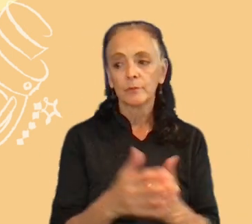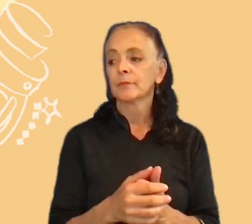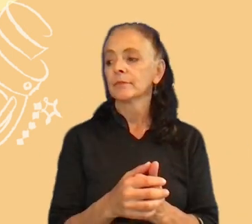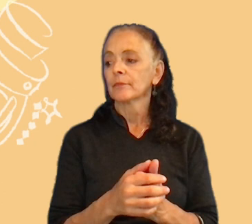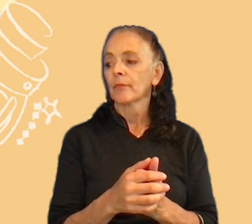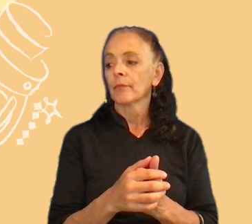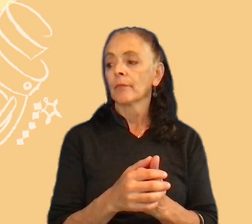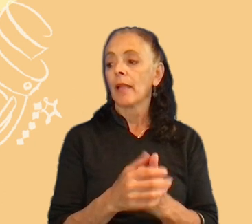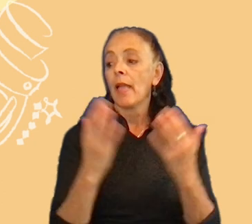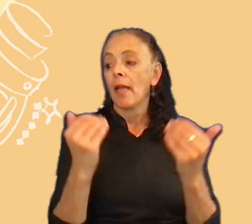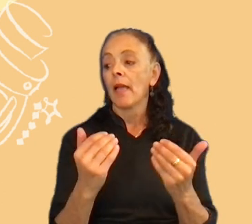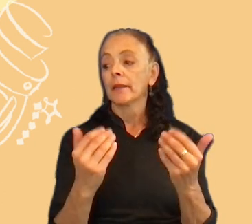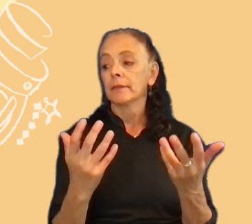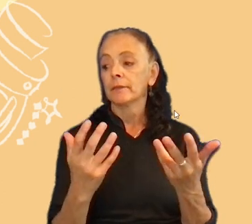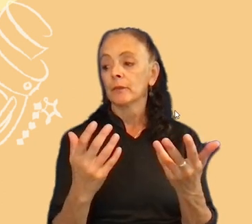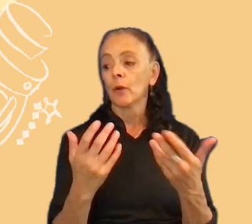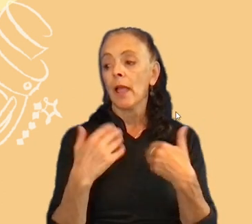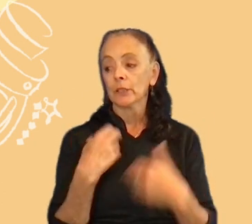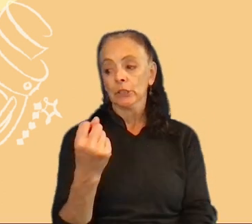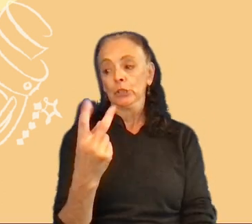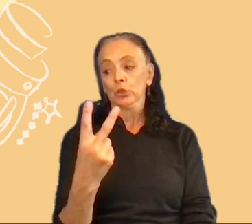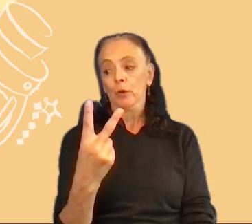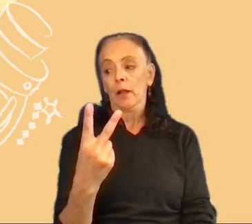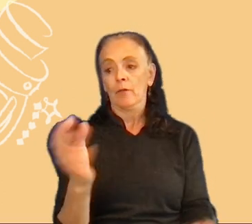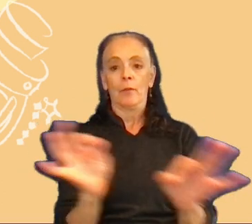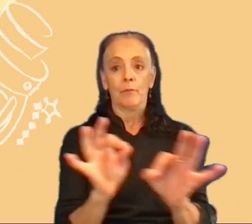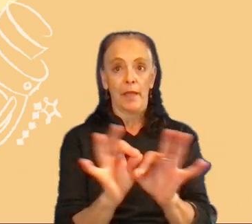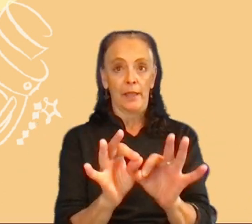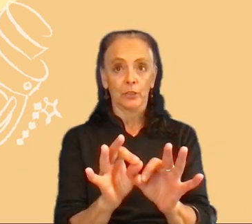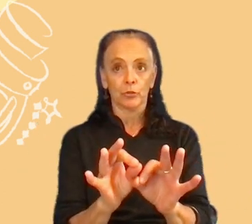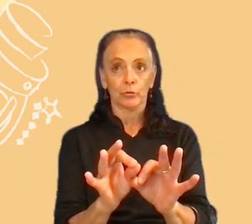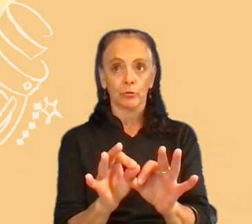And in the end, we had 12 major lessons learned.